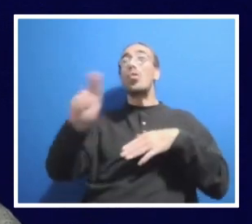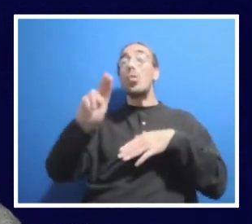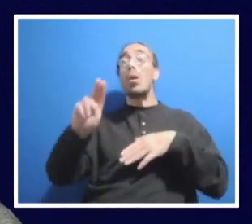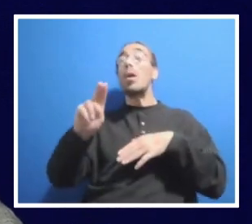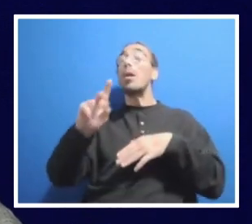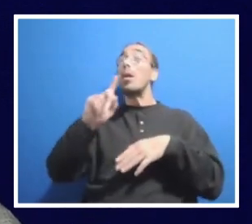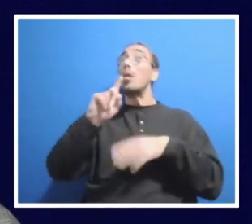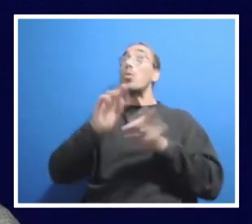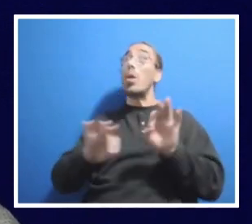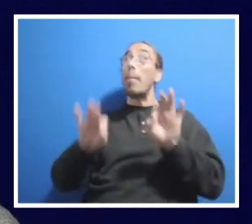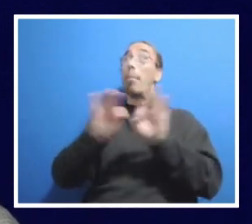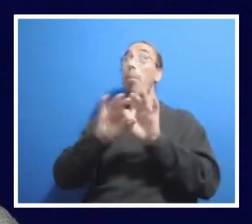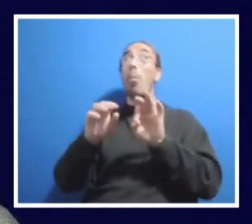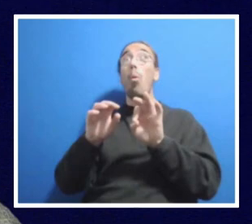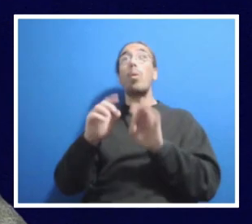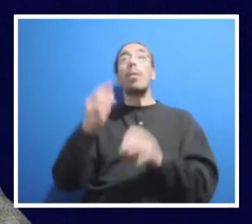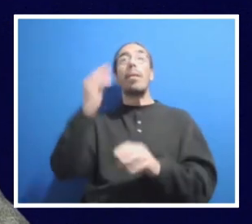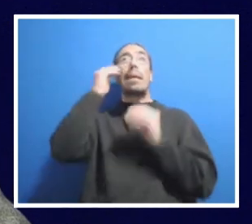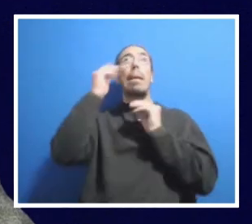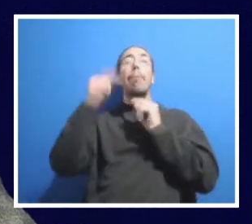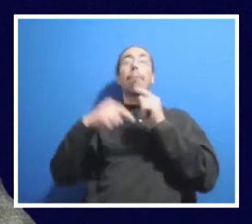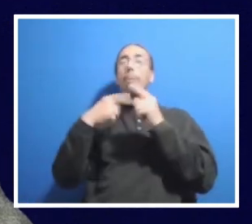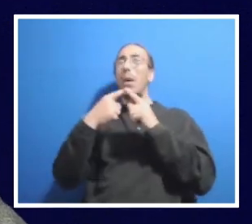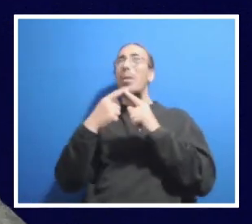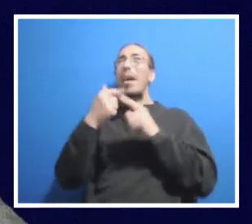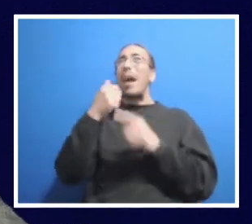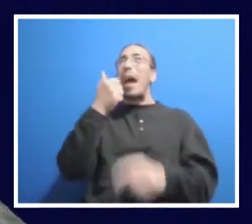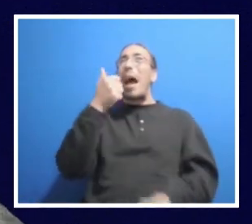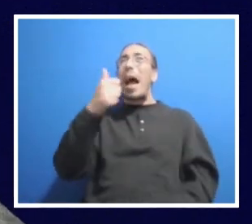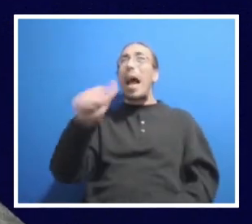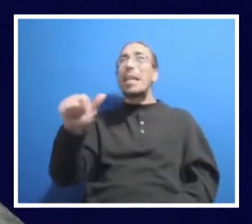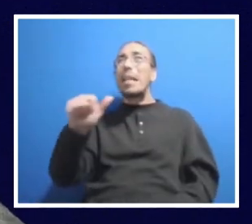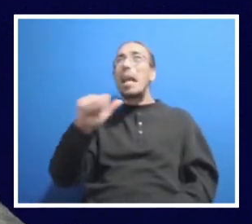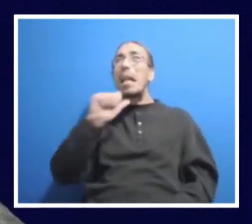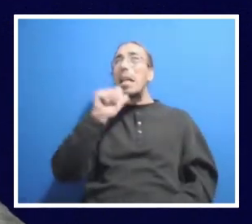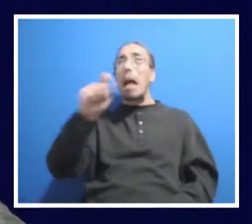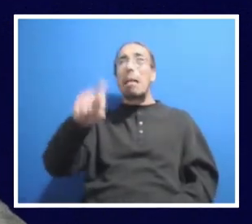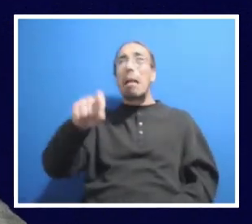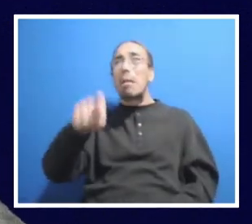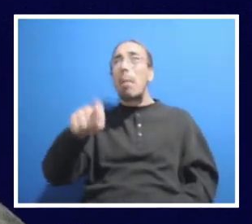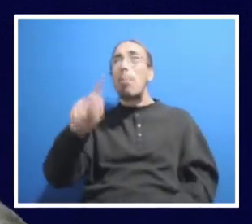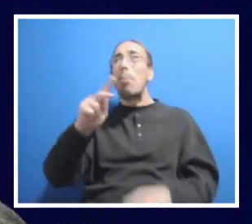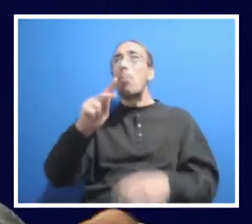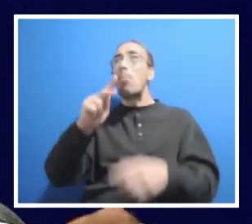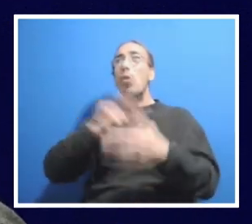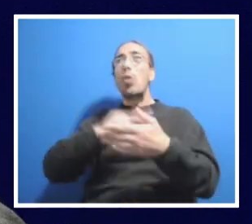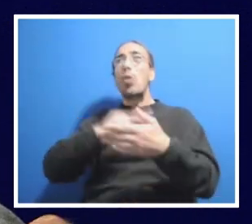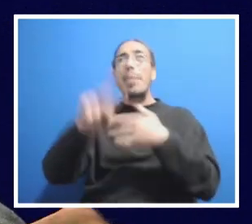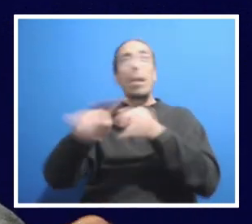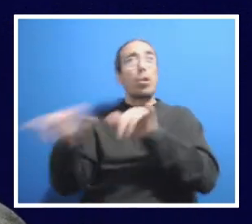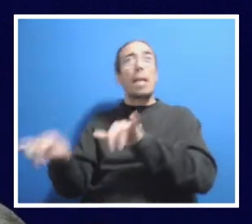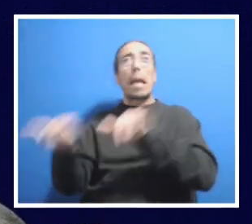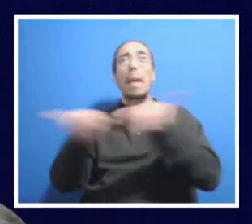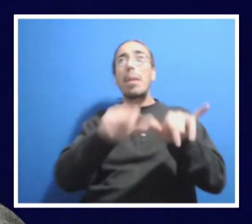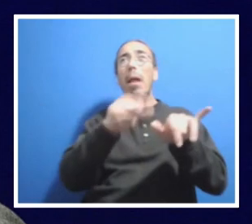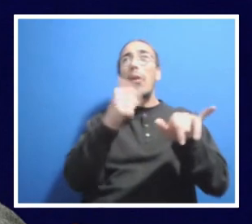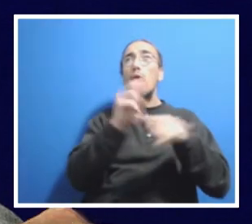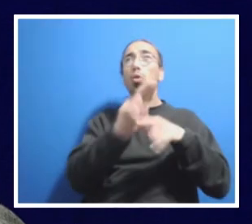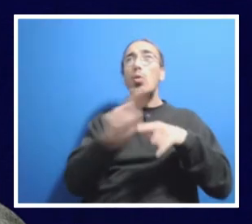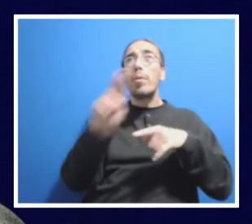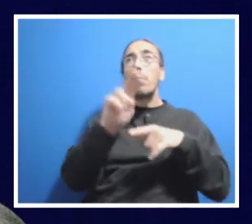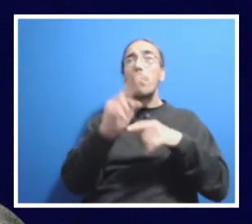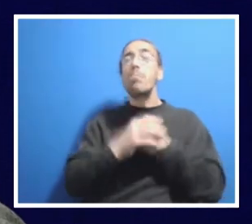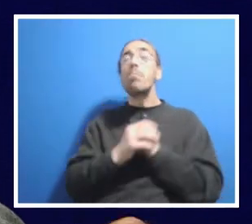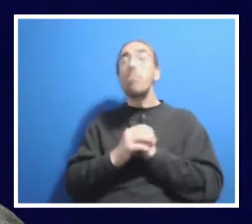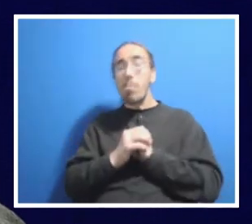about is do we have any unnecessary duplications? Do we have programs which when they were created and thrived